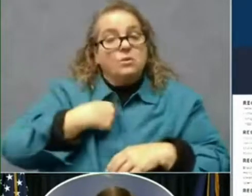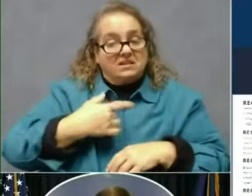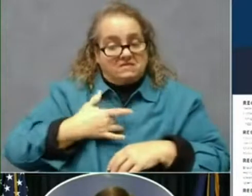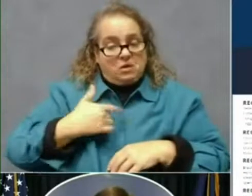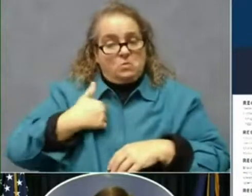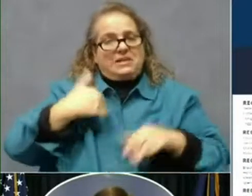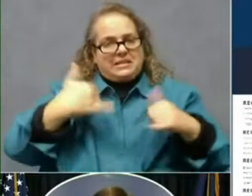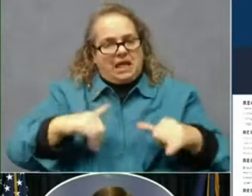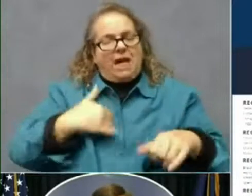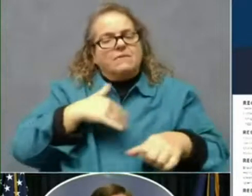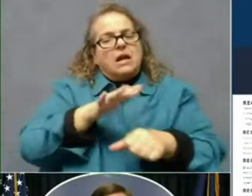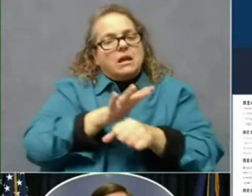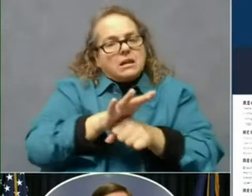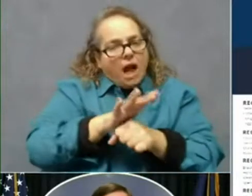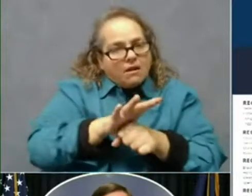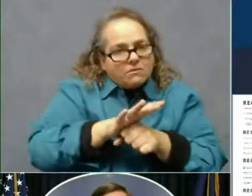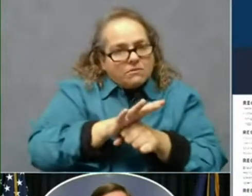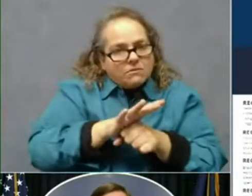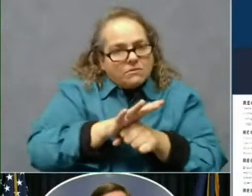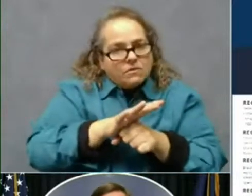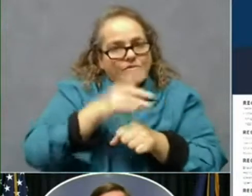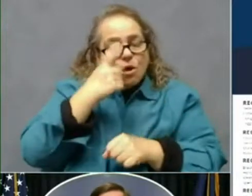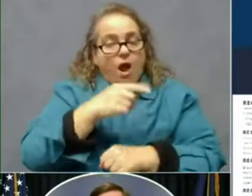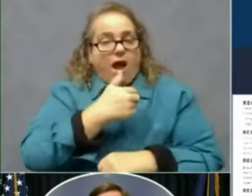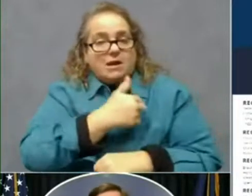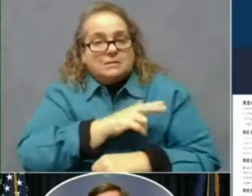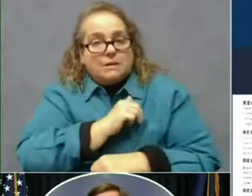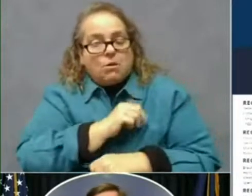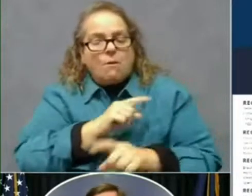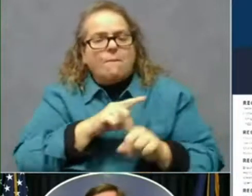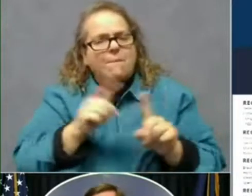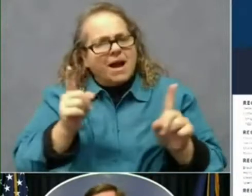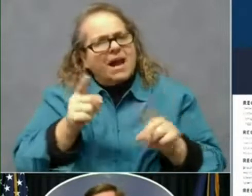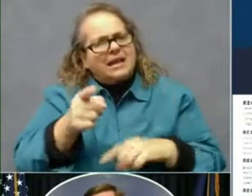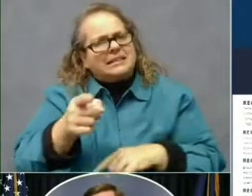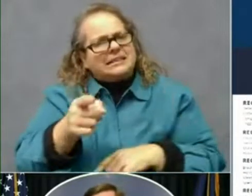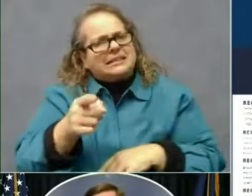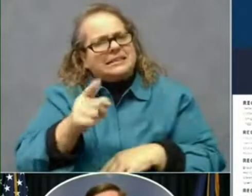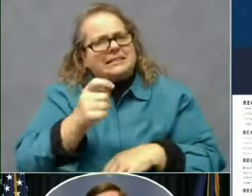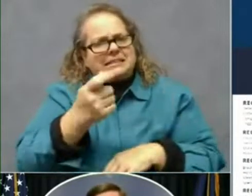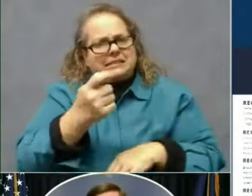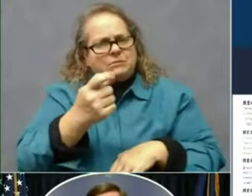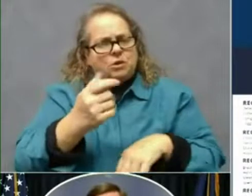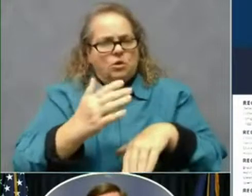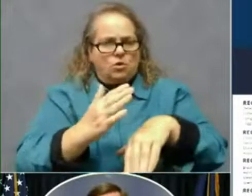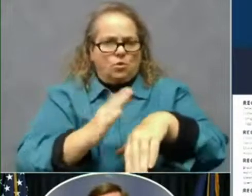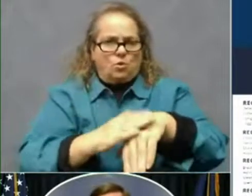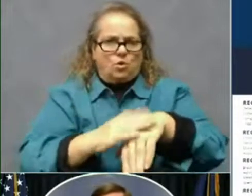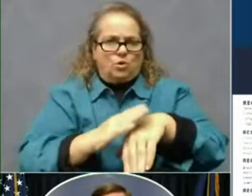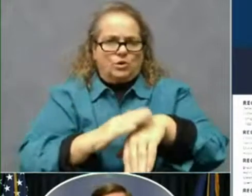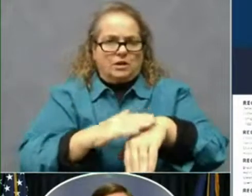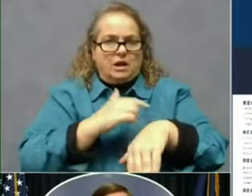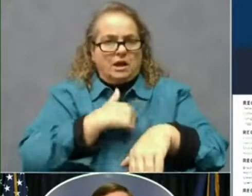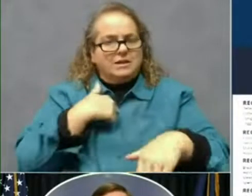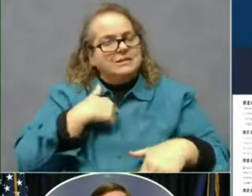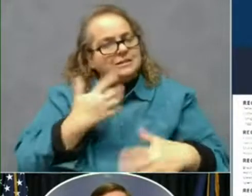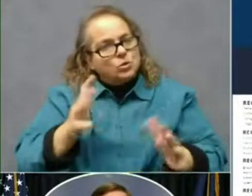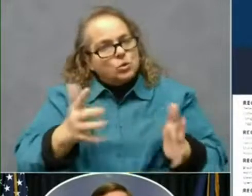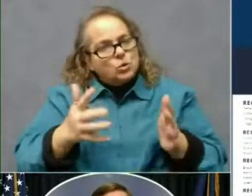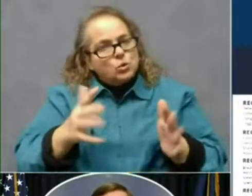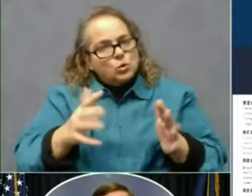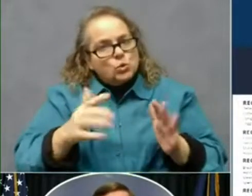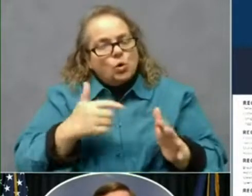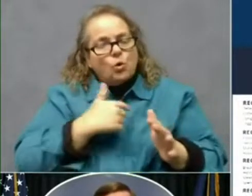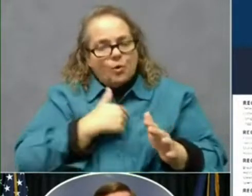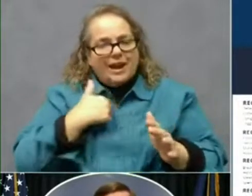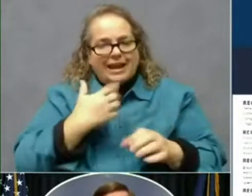necessarily sound the alarm but it should tell us that where we are continues to be fragile. That in just one week